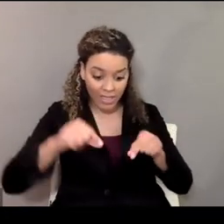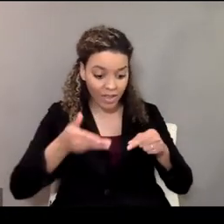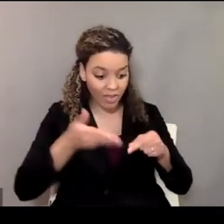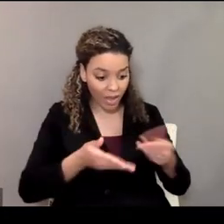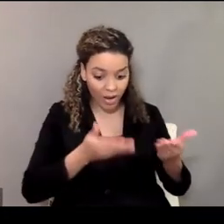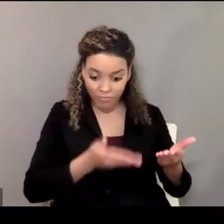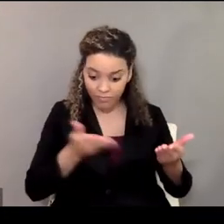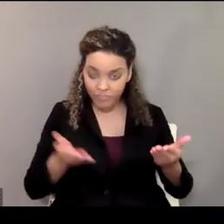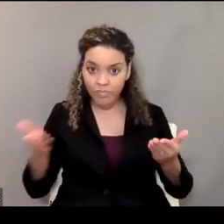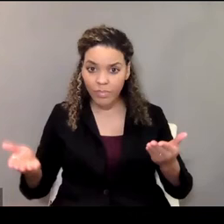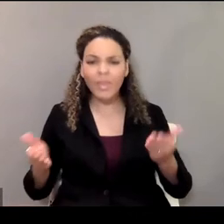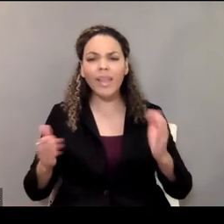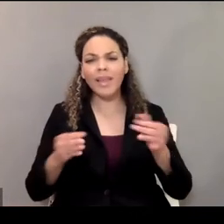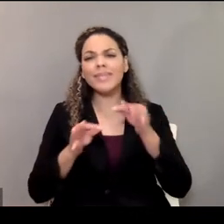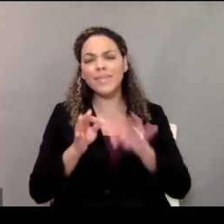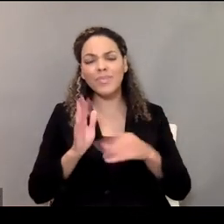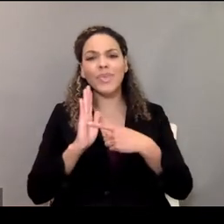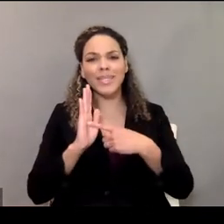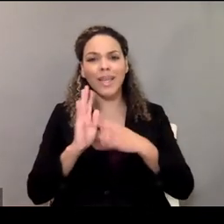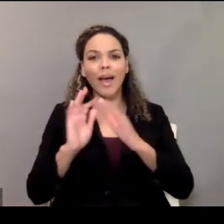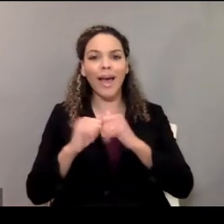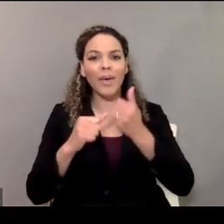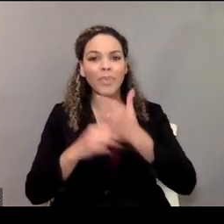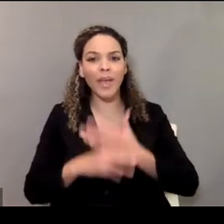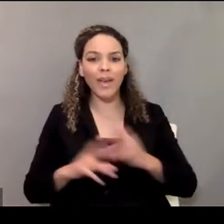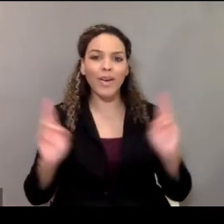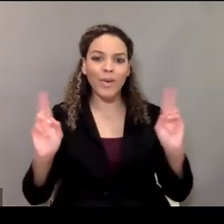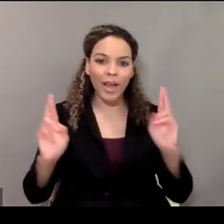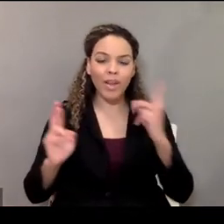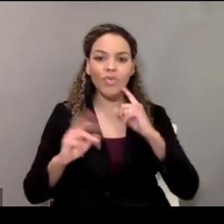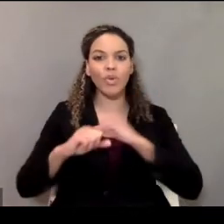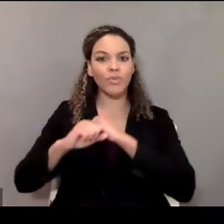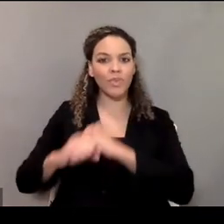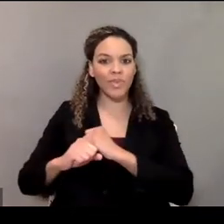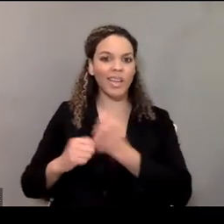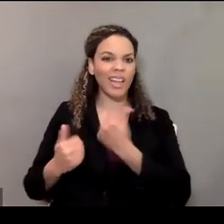there. And I just use that as a simple example of preparedness and prevention.